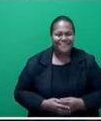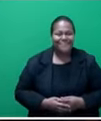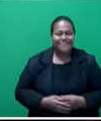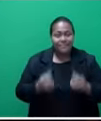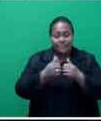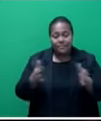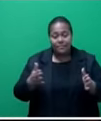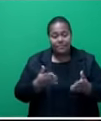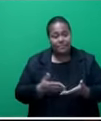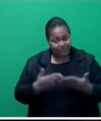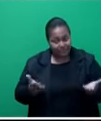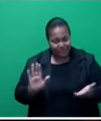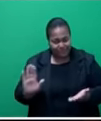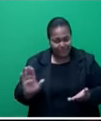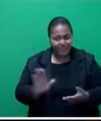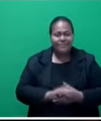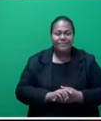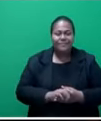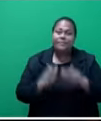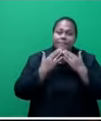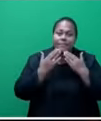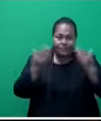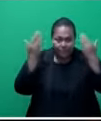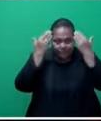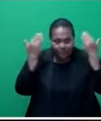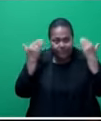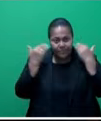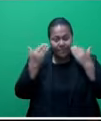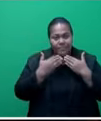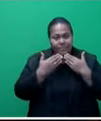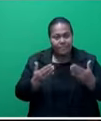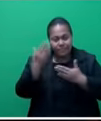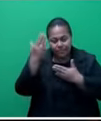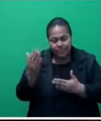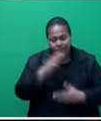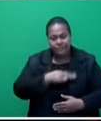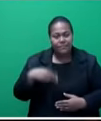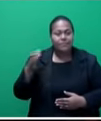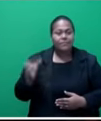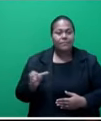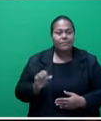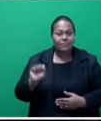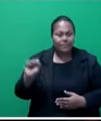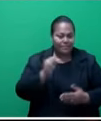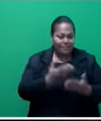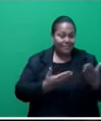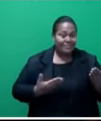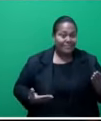Thank you, Mr. Speaker. thank the Honorable Minister for his statement. In fact,